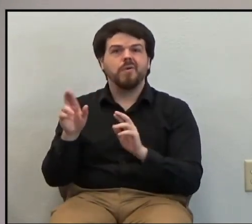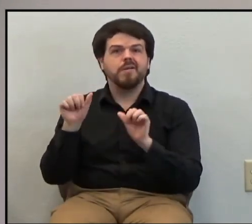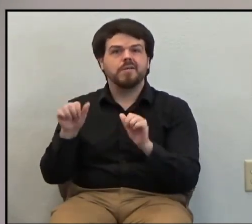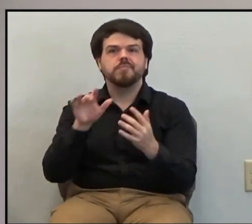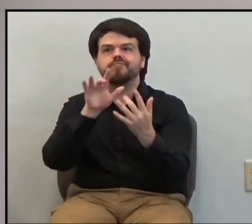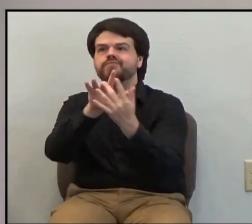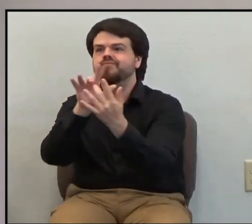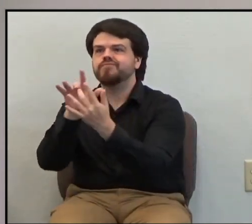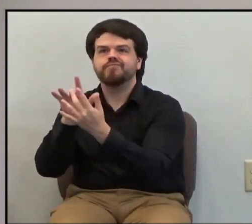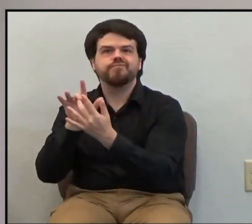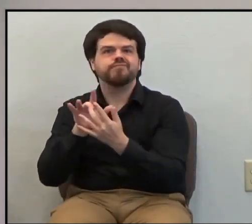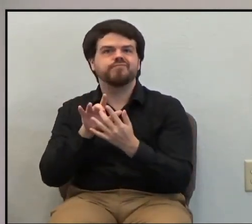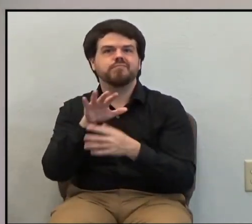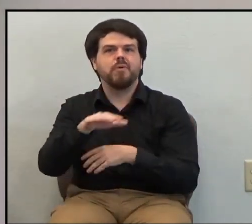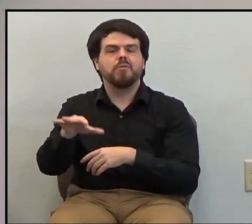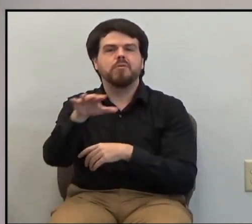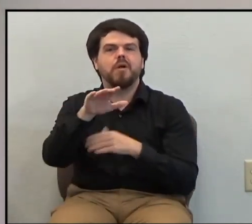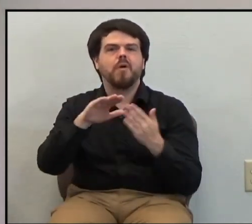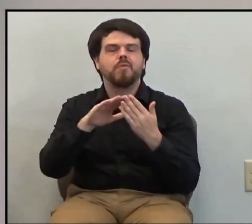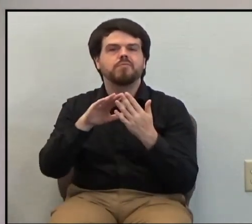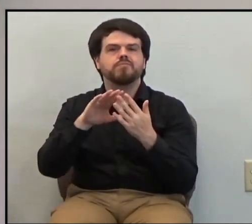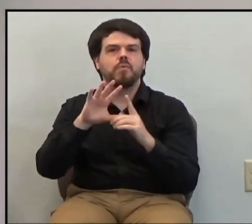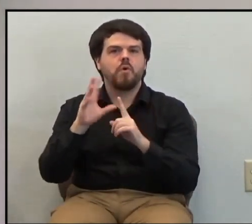because there's no one who is able to do it.